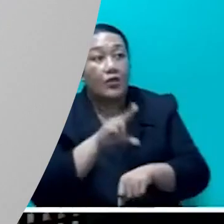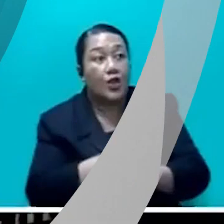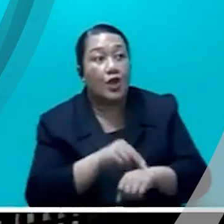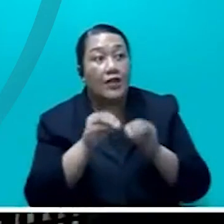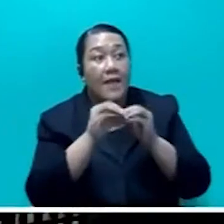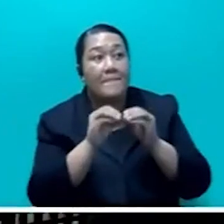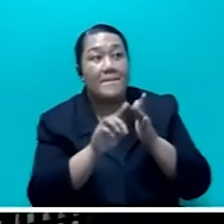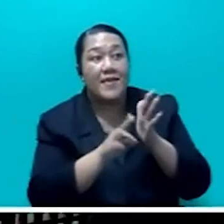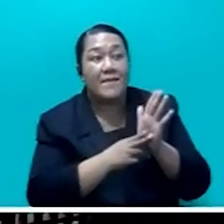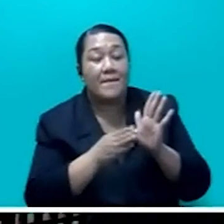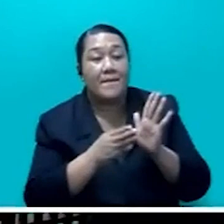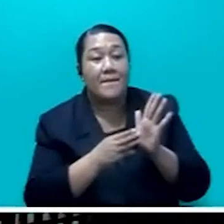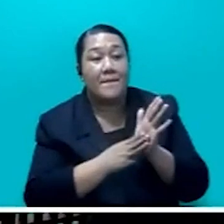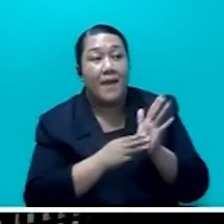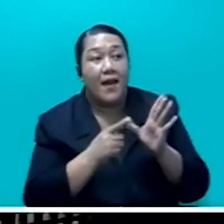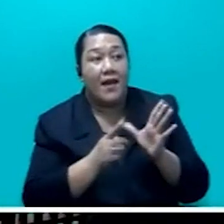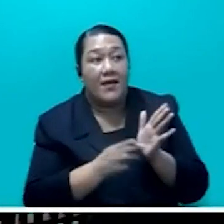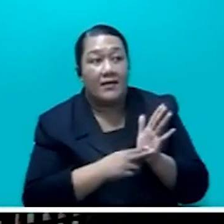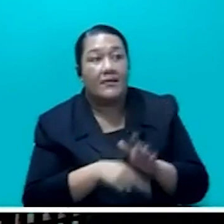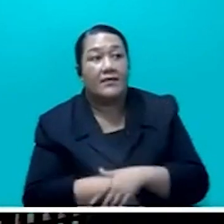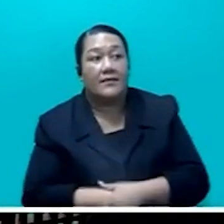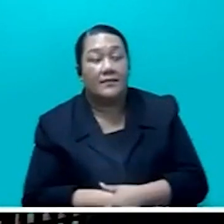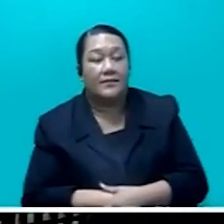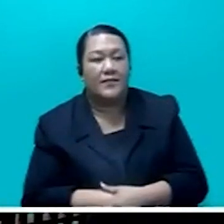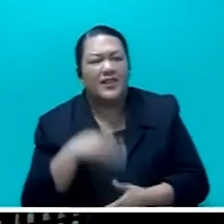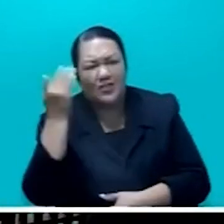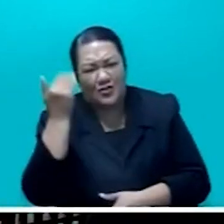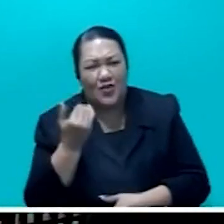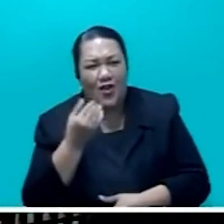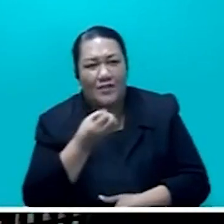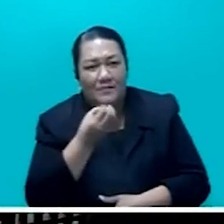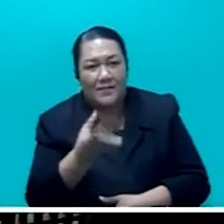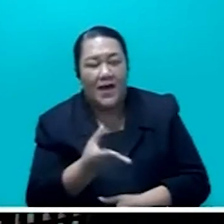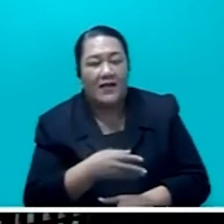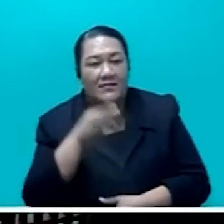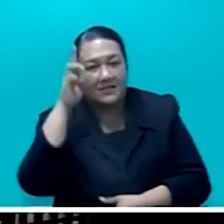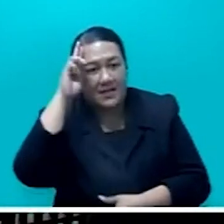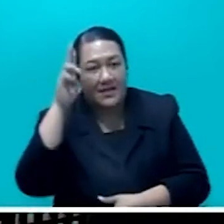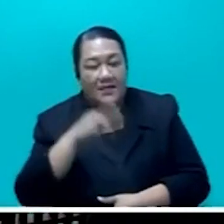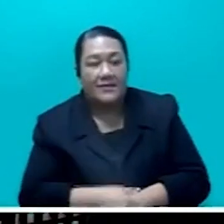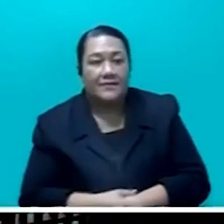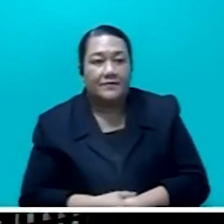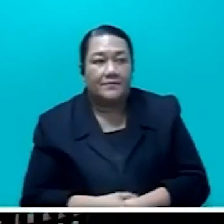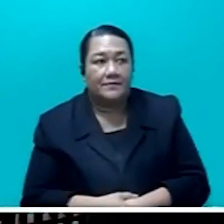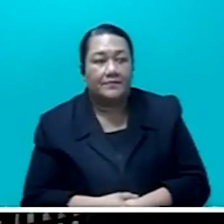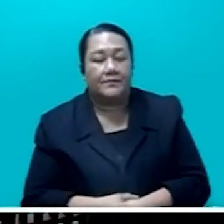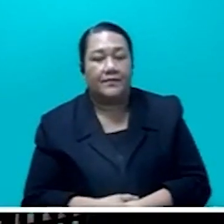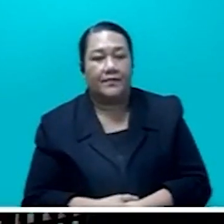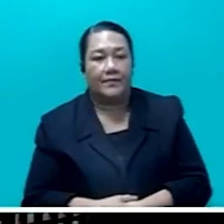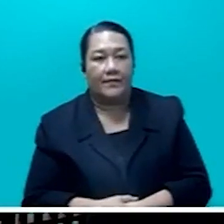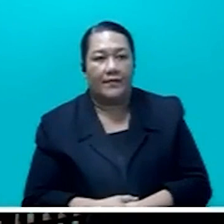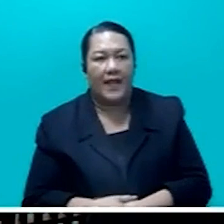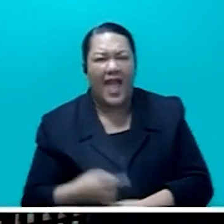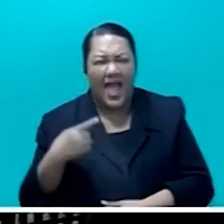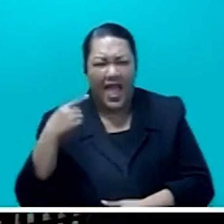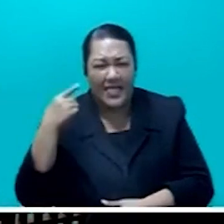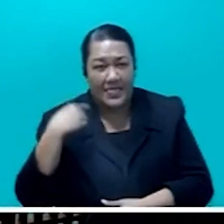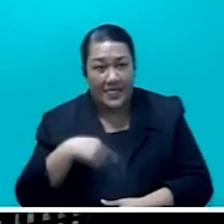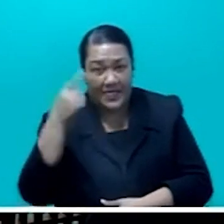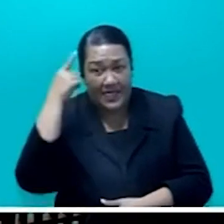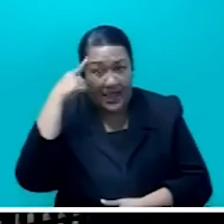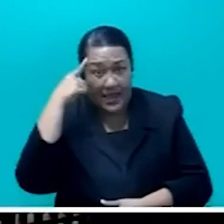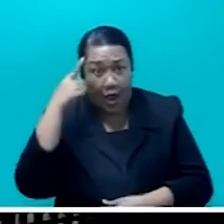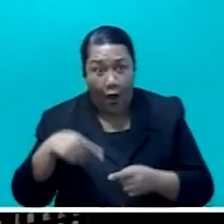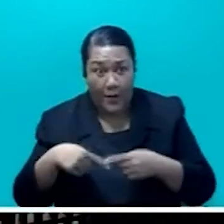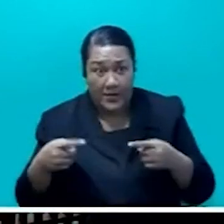Just very briefly, Mr. Speaker, I think the Honourable Members on the other side need to understand